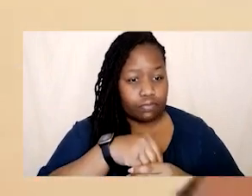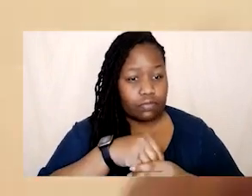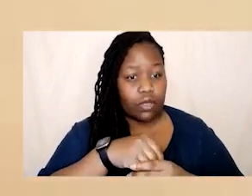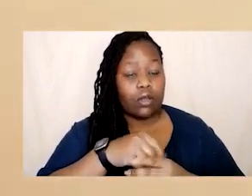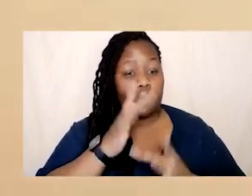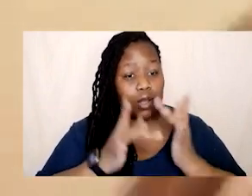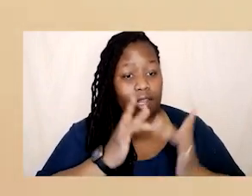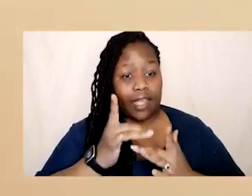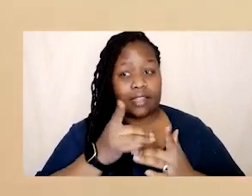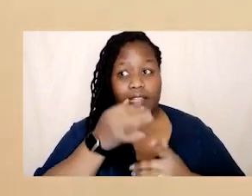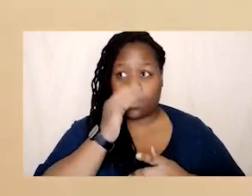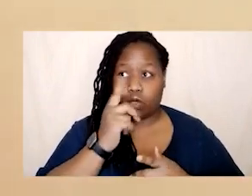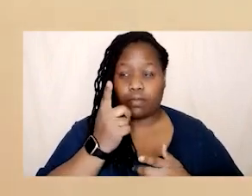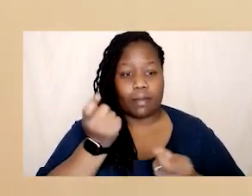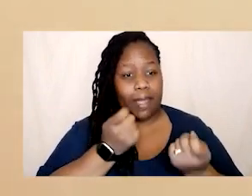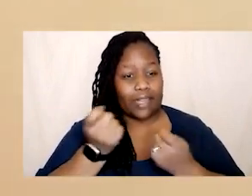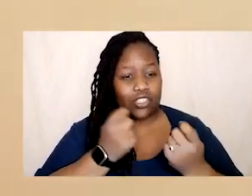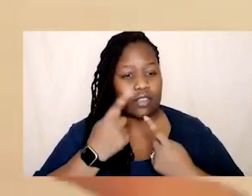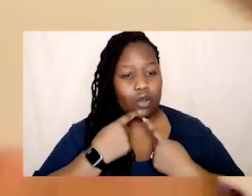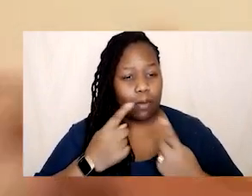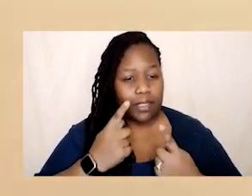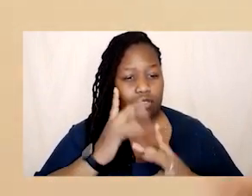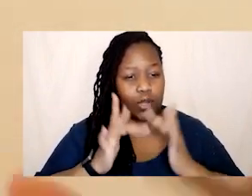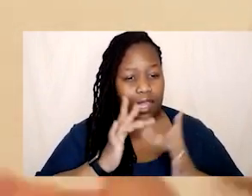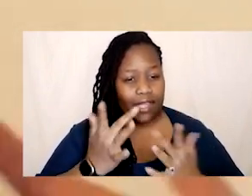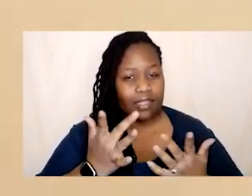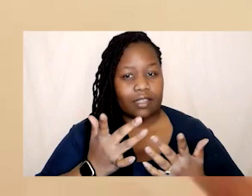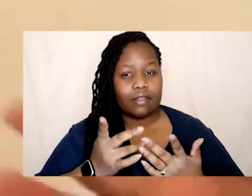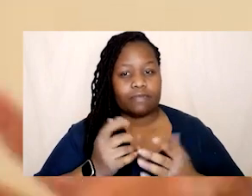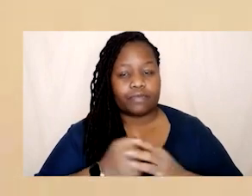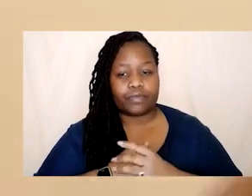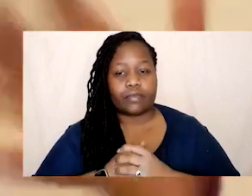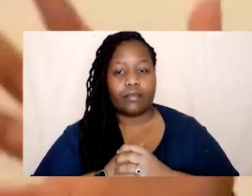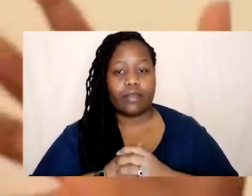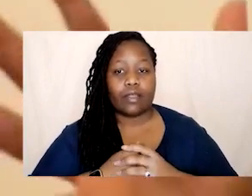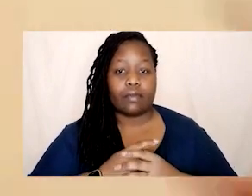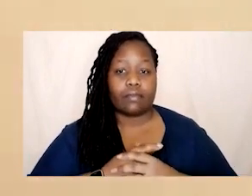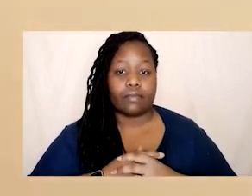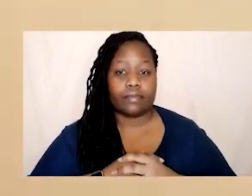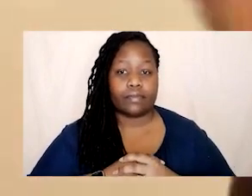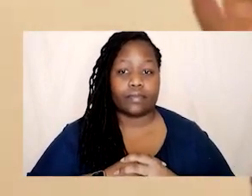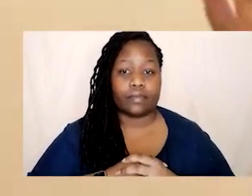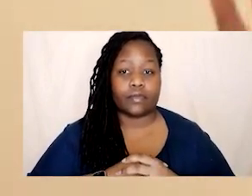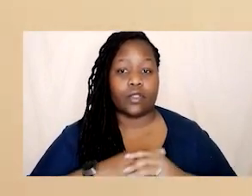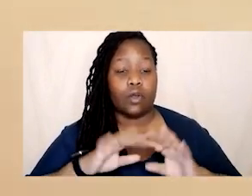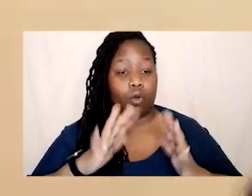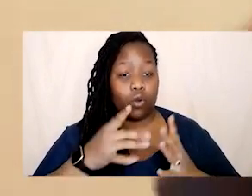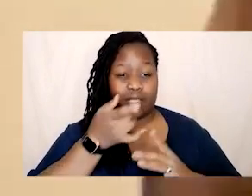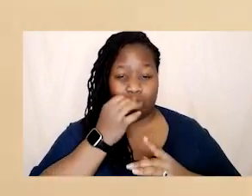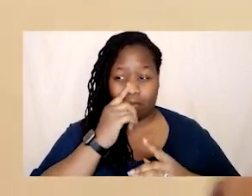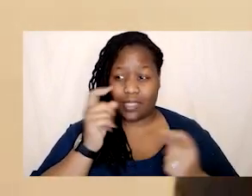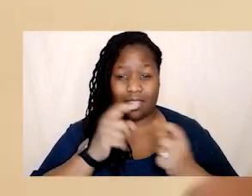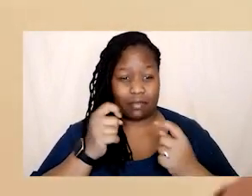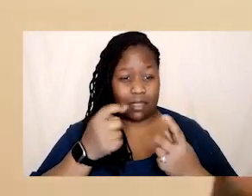that people can have curious questions or in a or in a different way can be in an email email uh email forum or something like